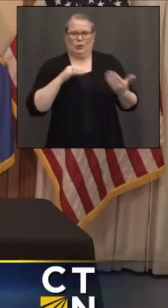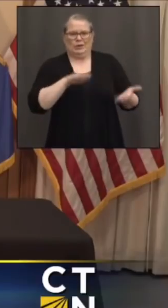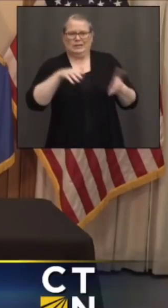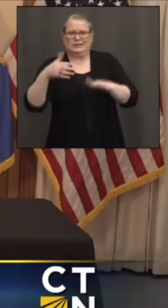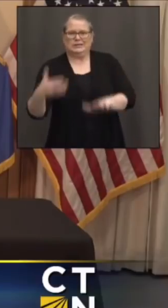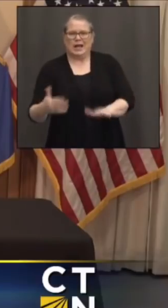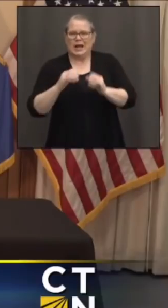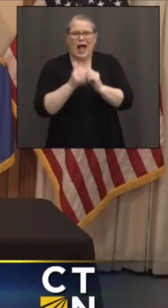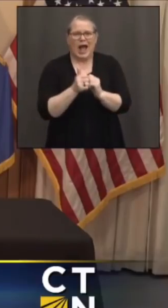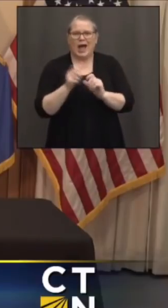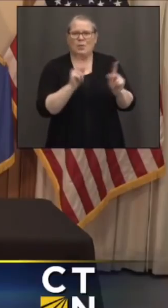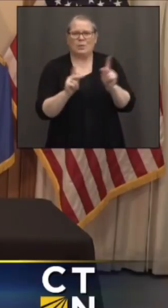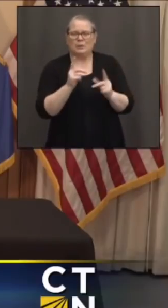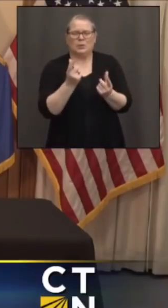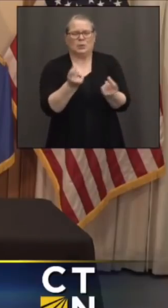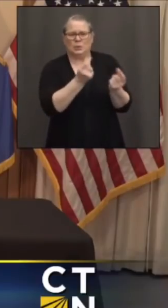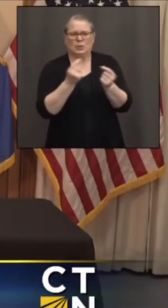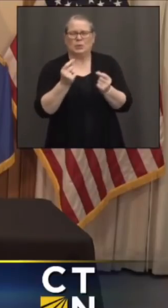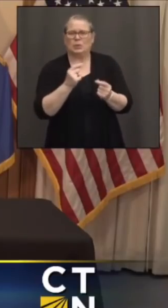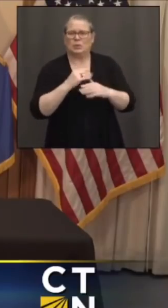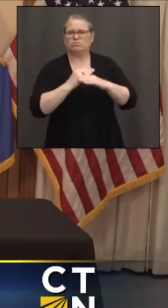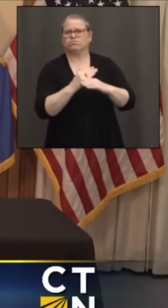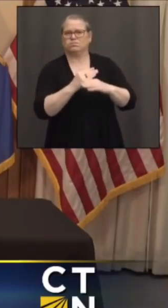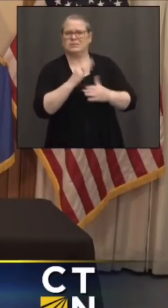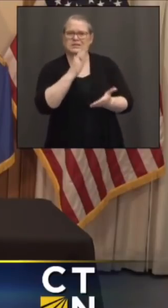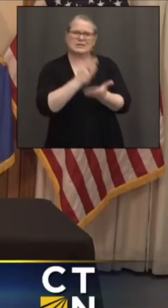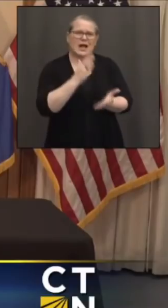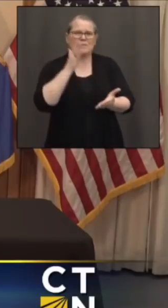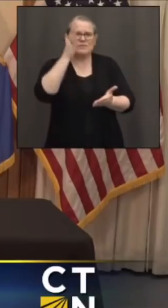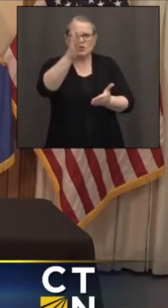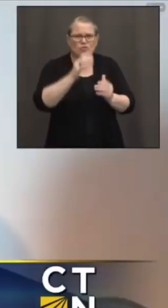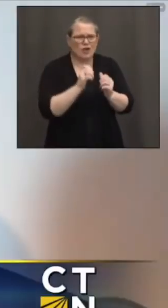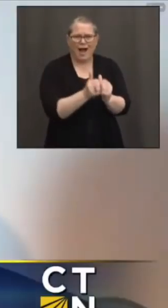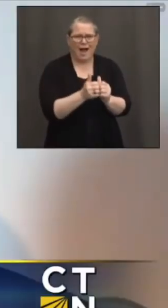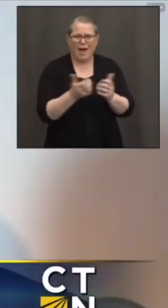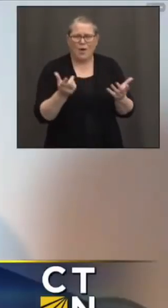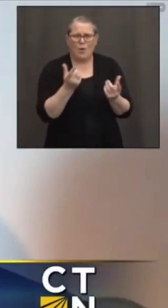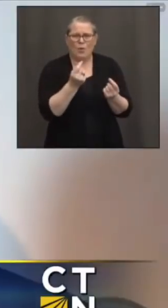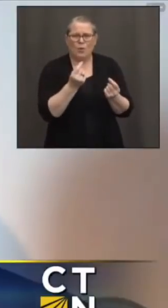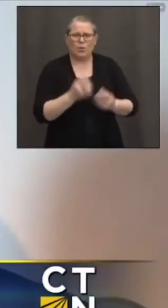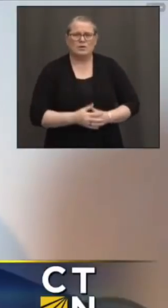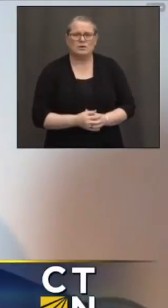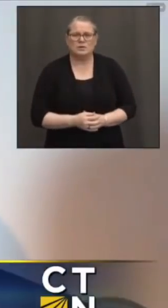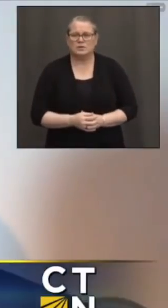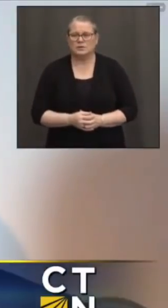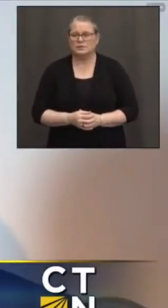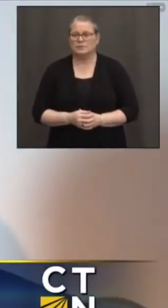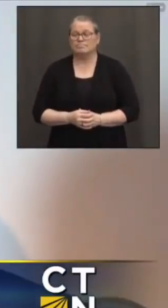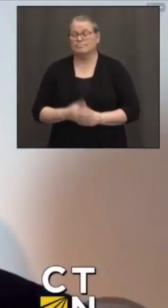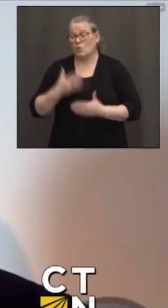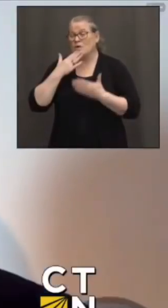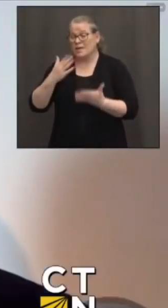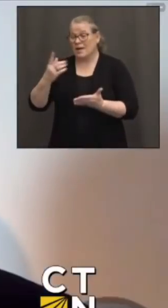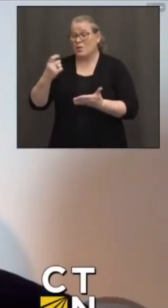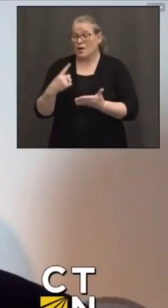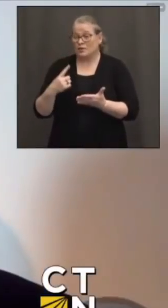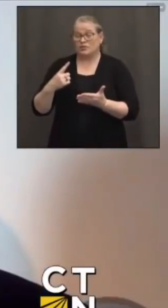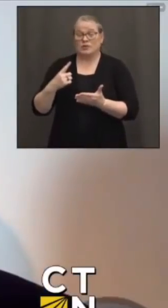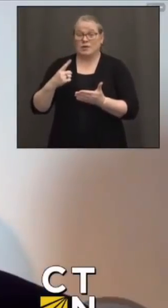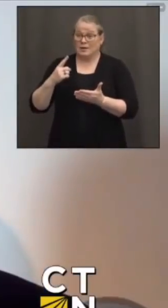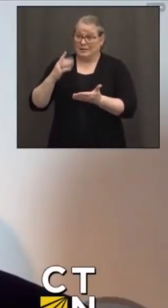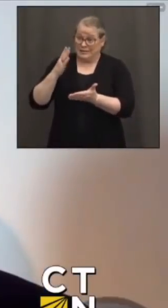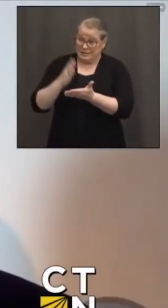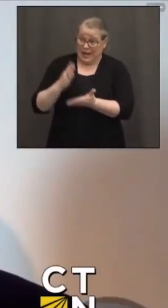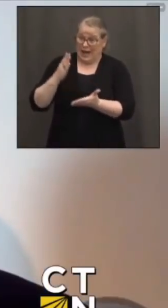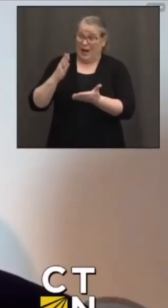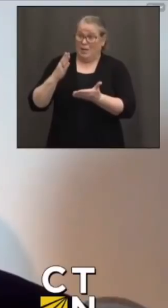stop this from happening in the future? Okay, thank you. I'm not sure that we can stop it from happening, but I know we can start by talking.